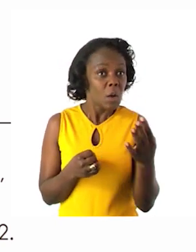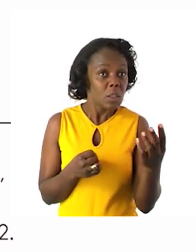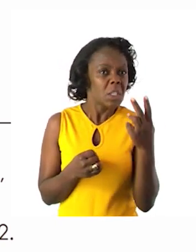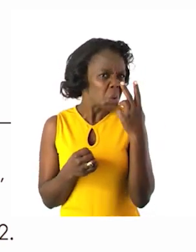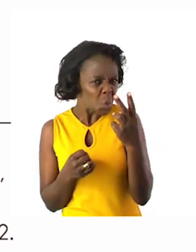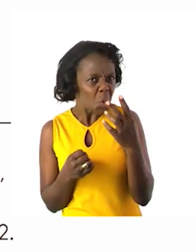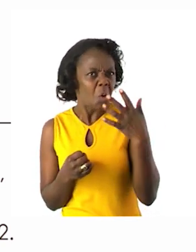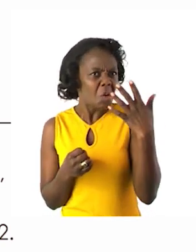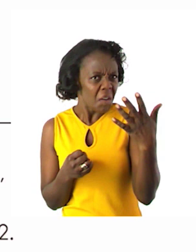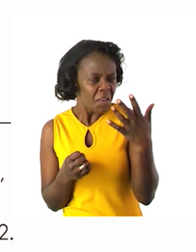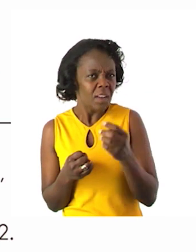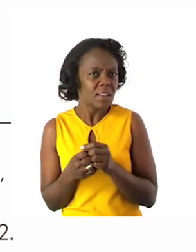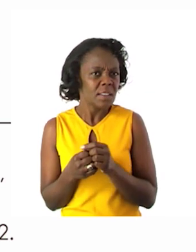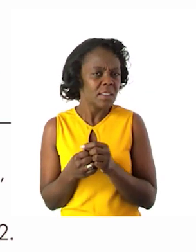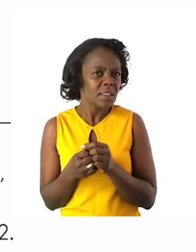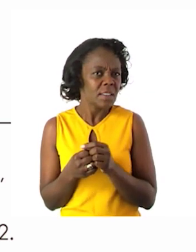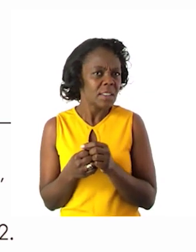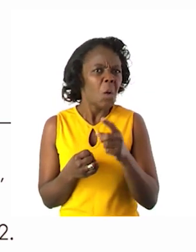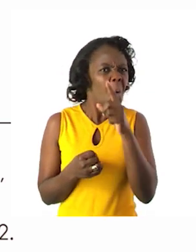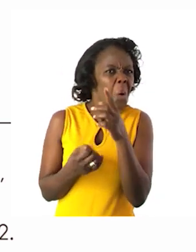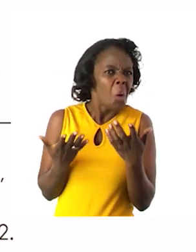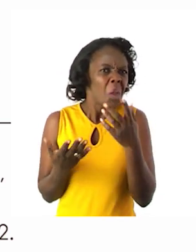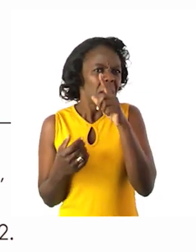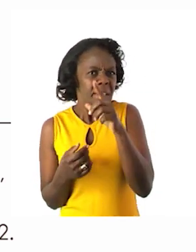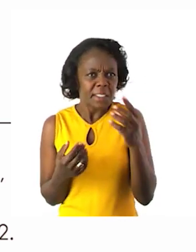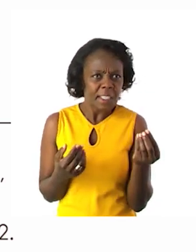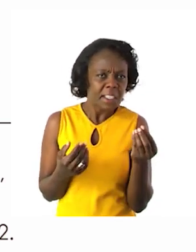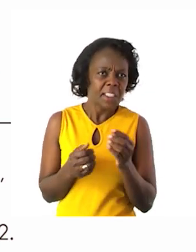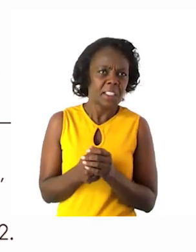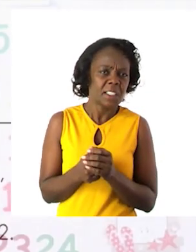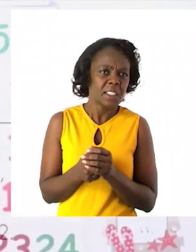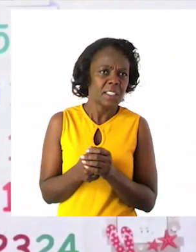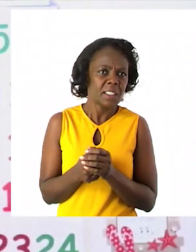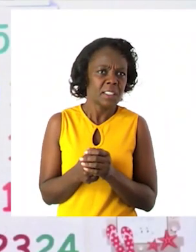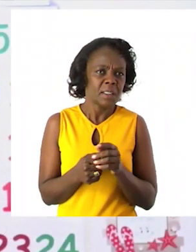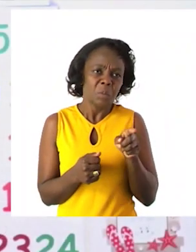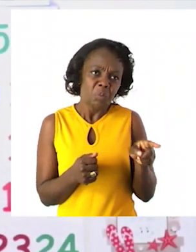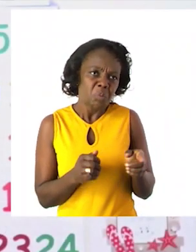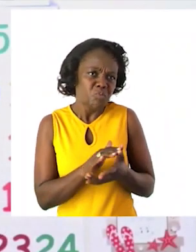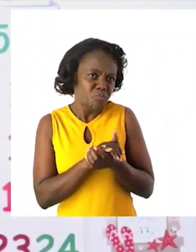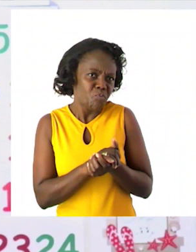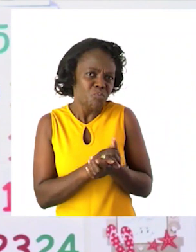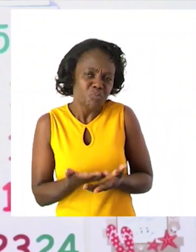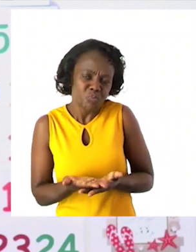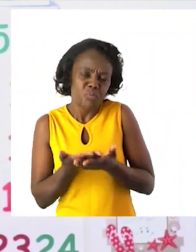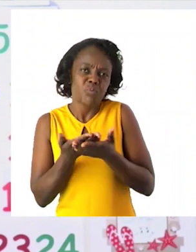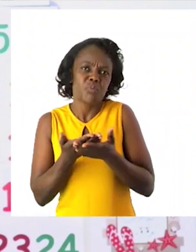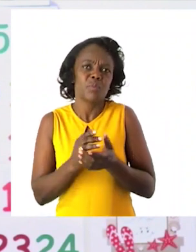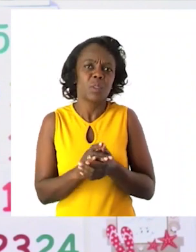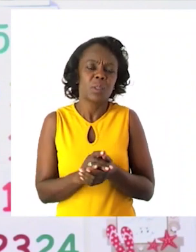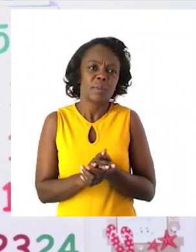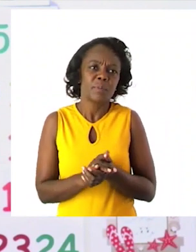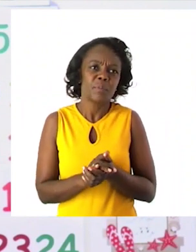or in 5 or in 10. My friend here. Can you just try to help me? What do you